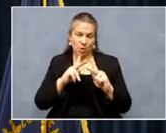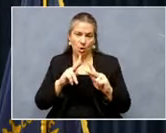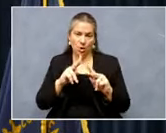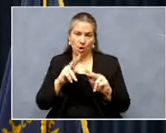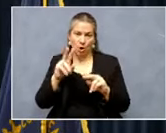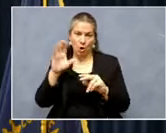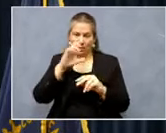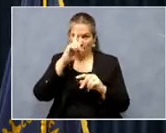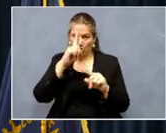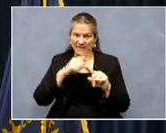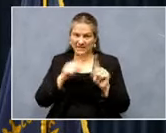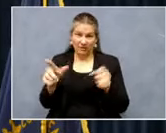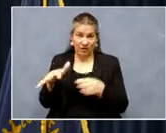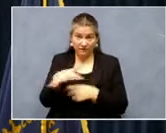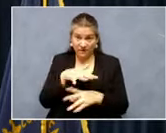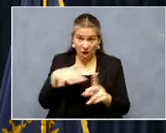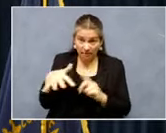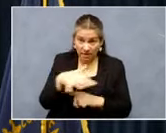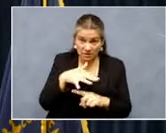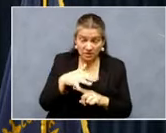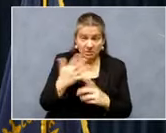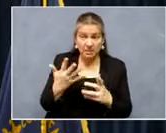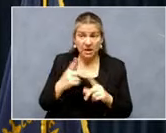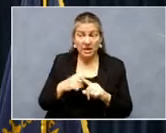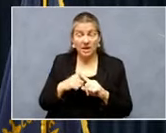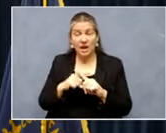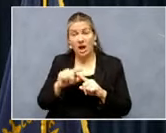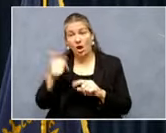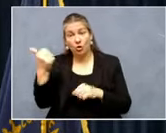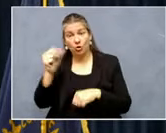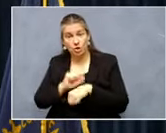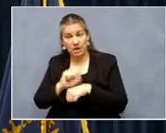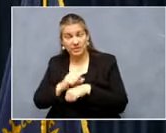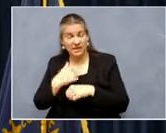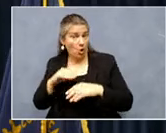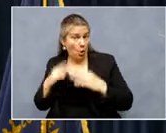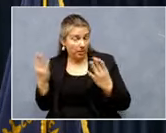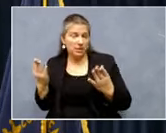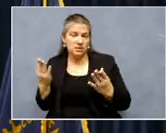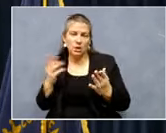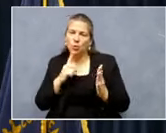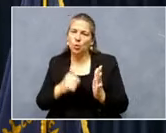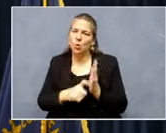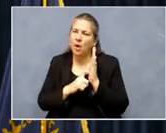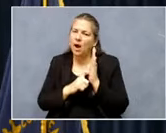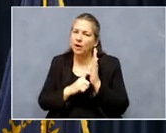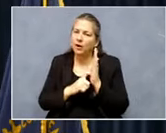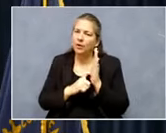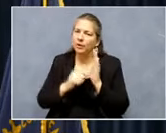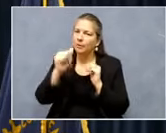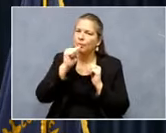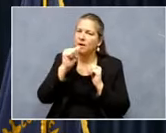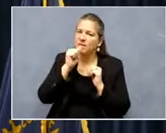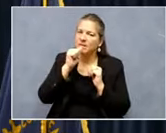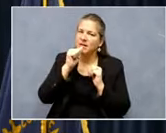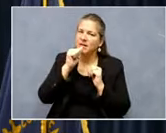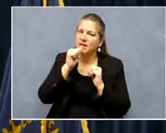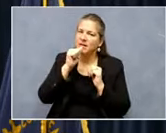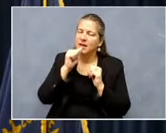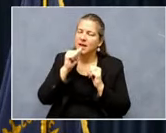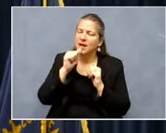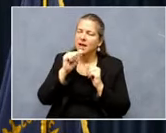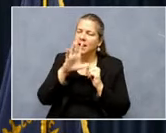different environment. It may be other jobs, uh, have, have opened up. It's going to require that the private sector get a little creative, um,